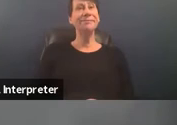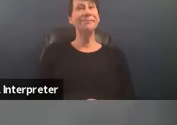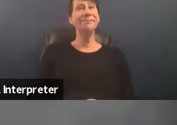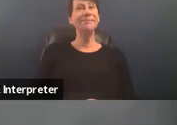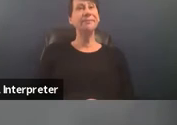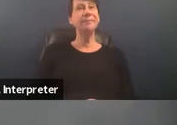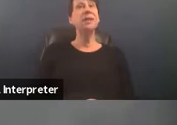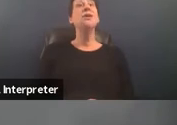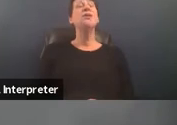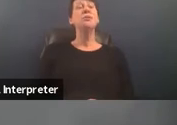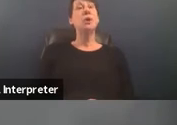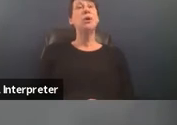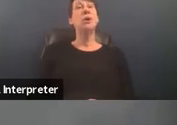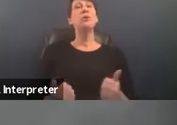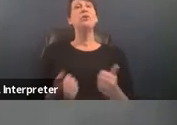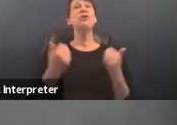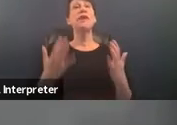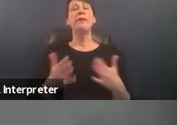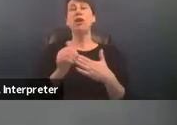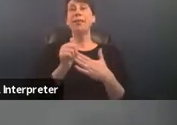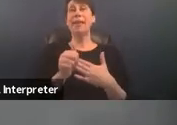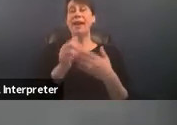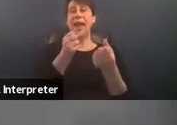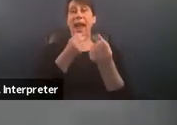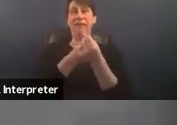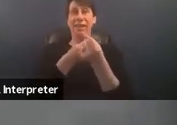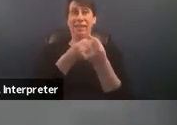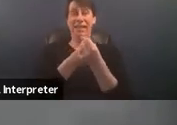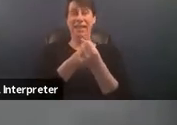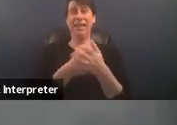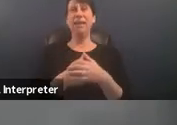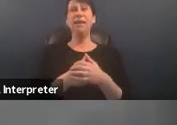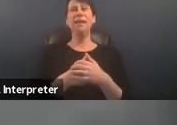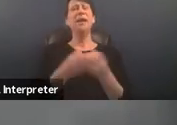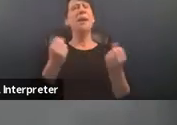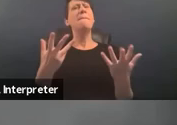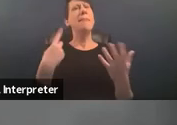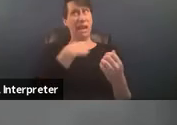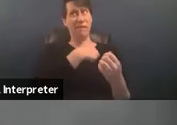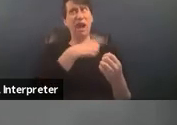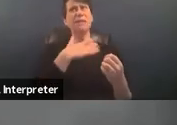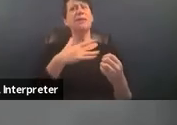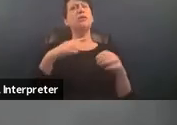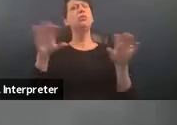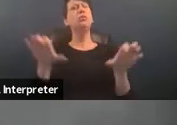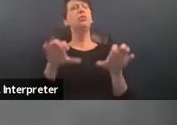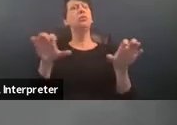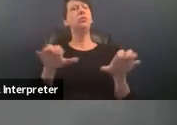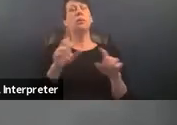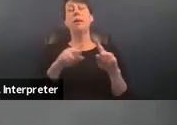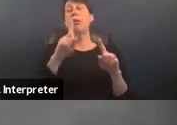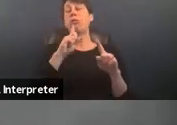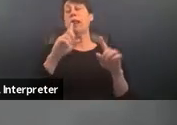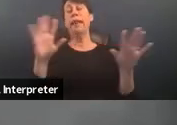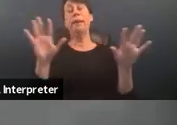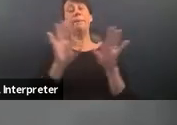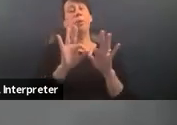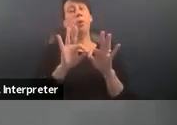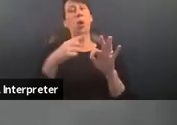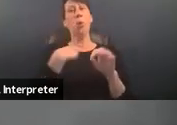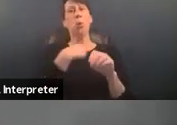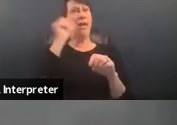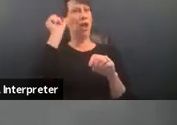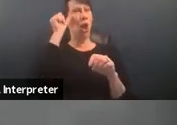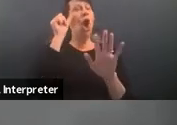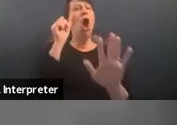so survivor-led advocacy um which many of us are doing but i think it's just really important to note oh i